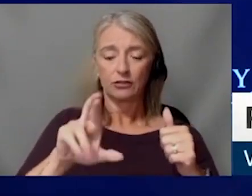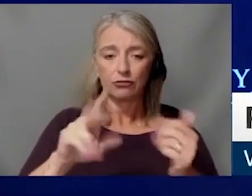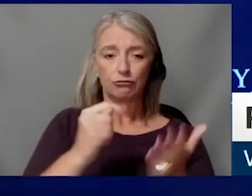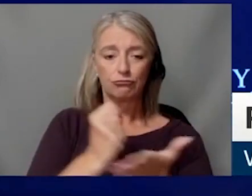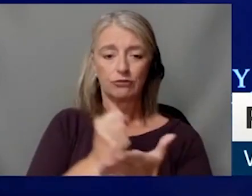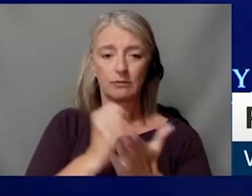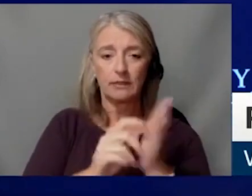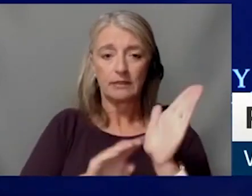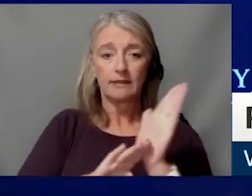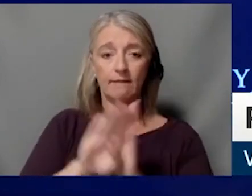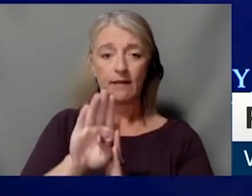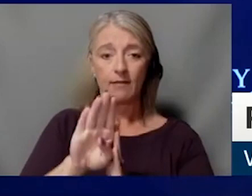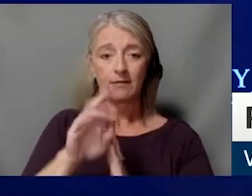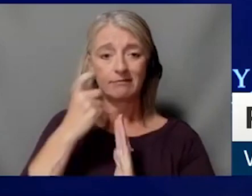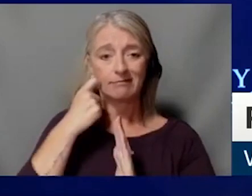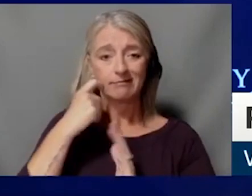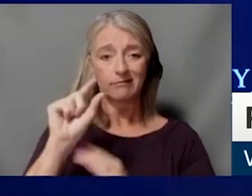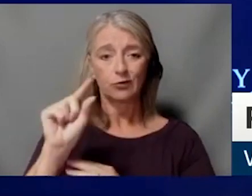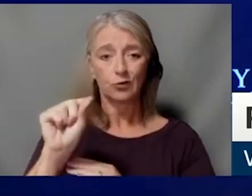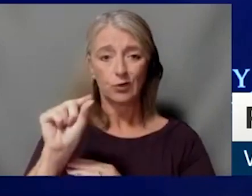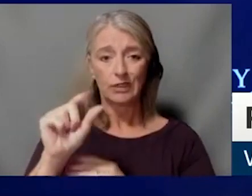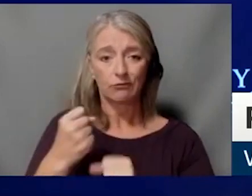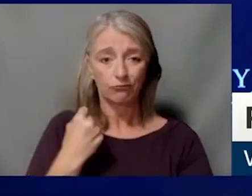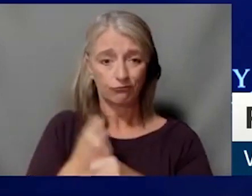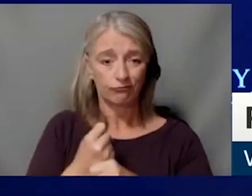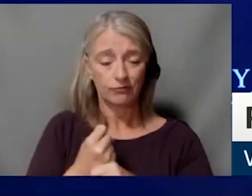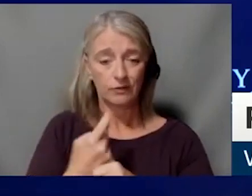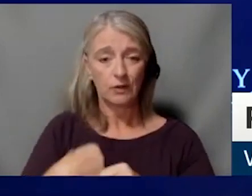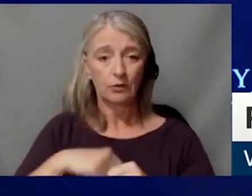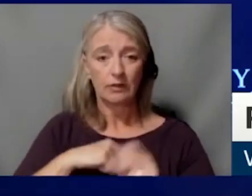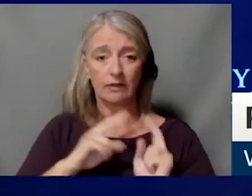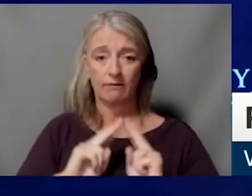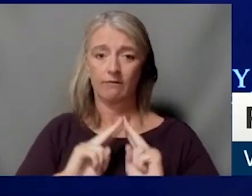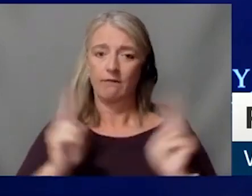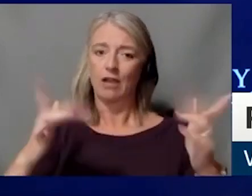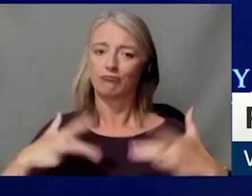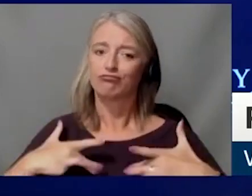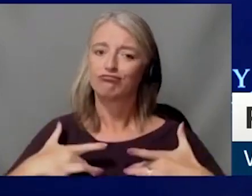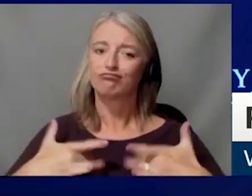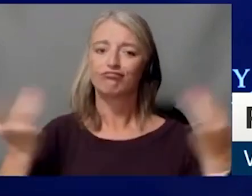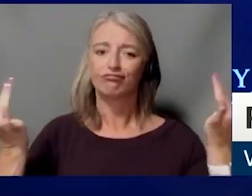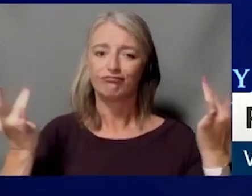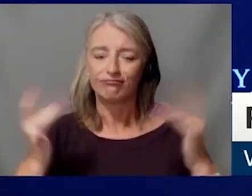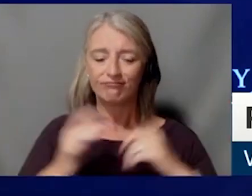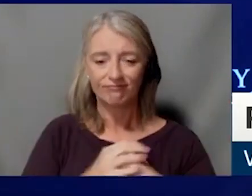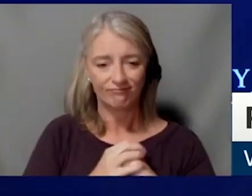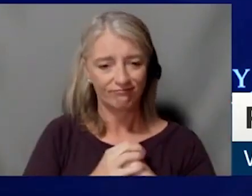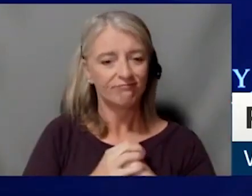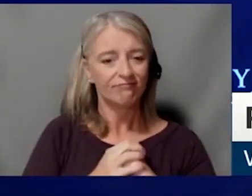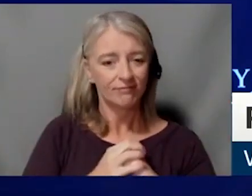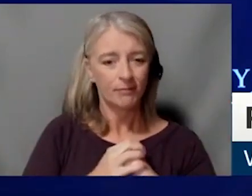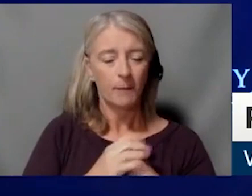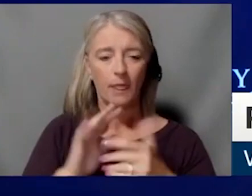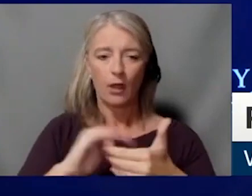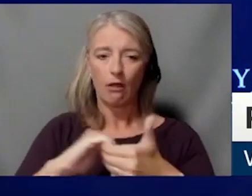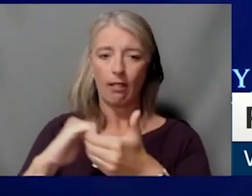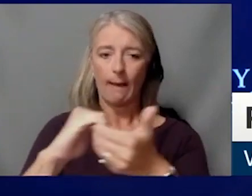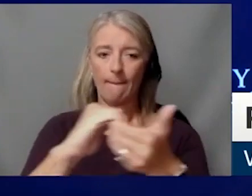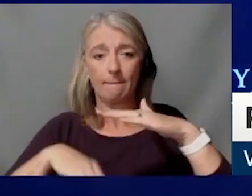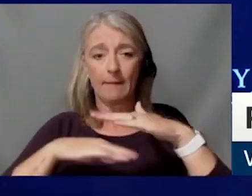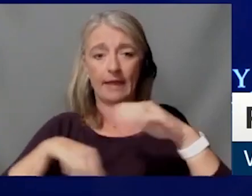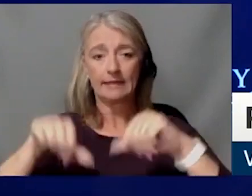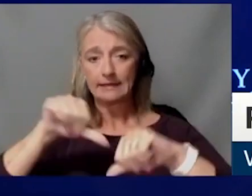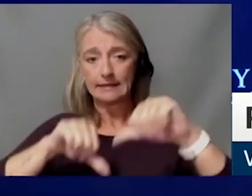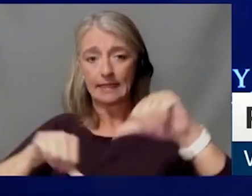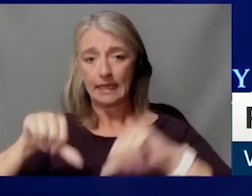And we're very excited about it. It was a collaboration that resulted from a basic scientist, a